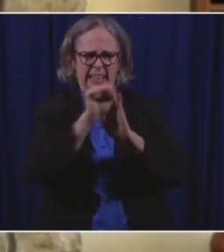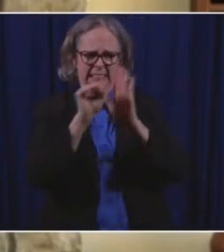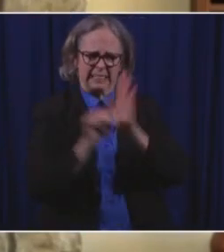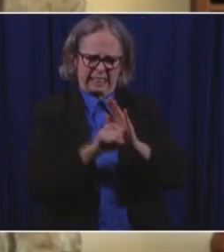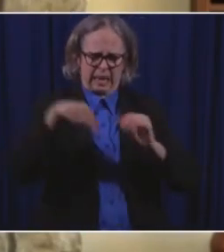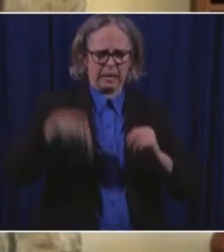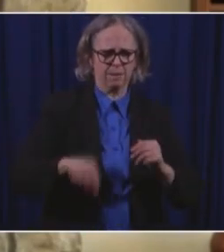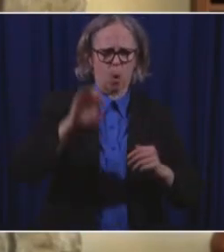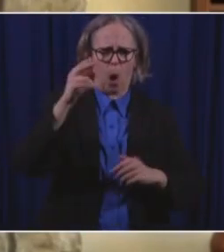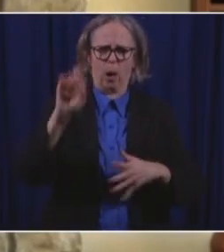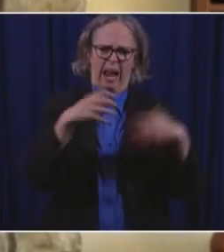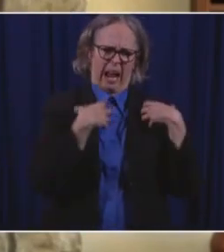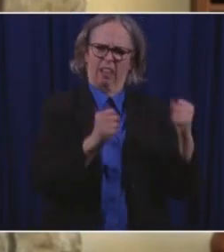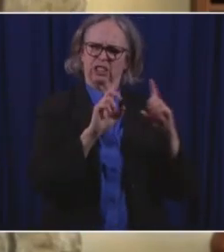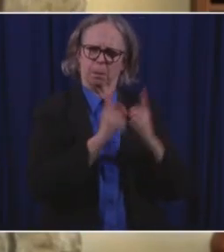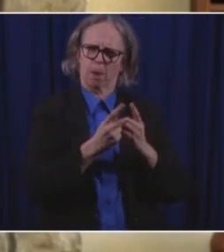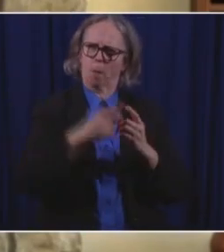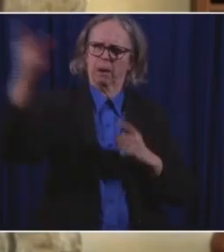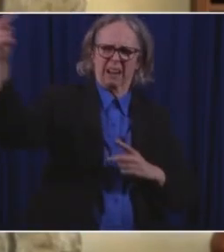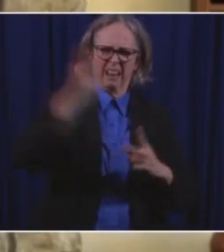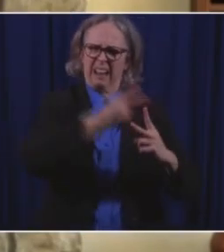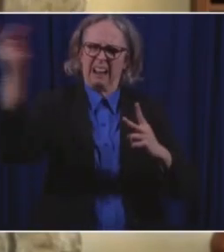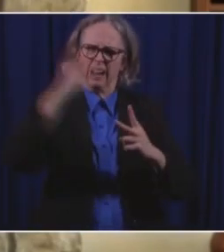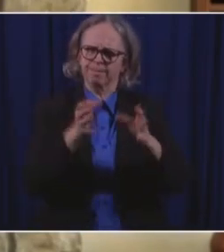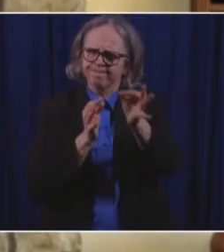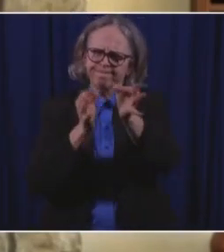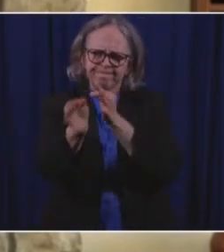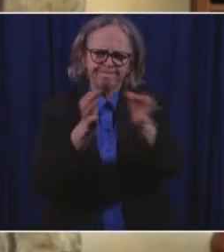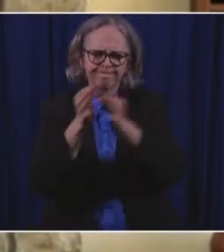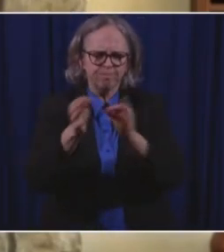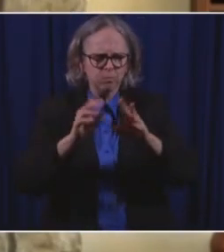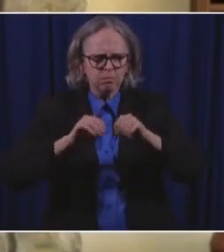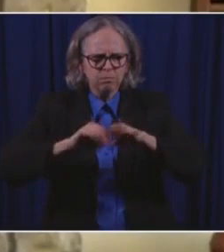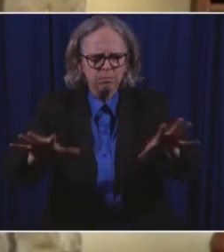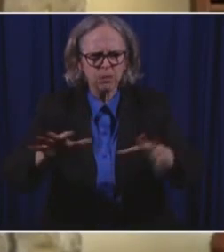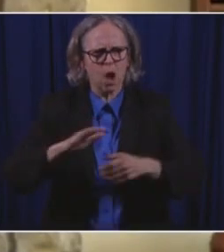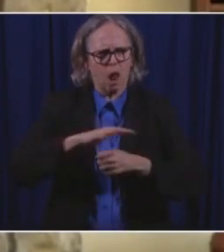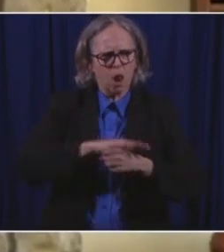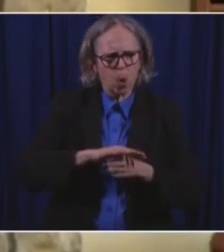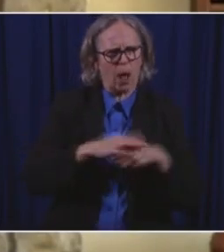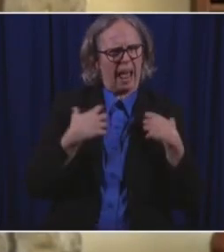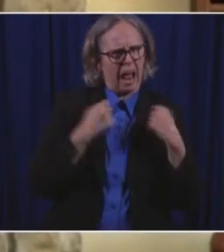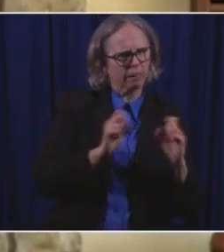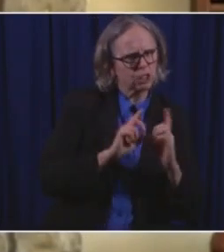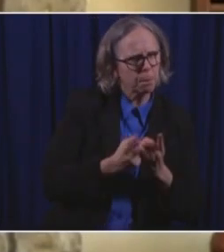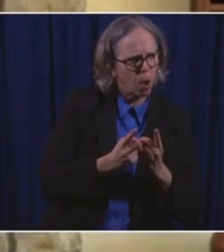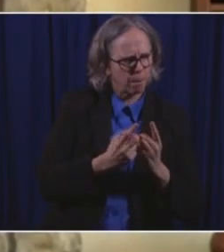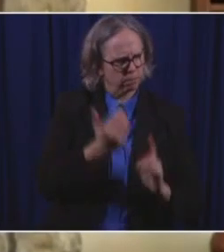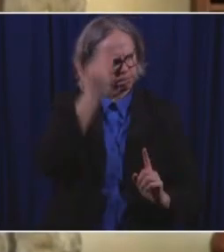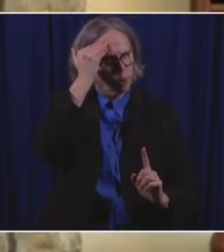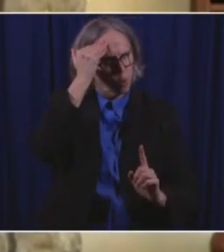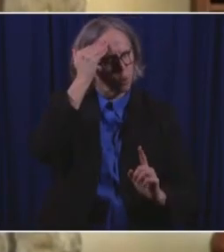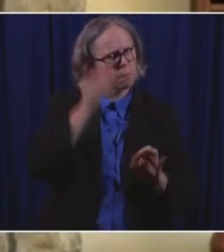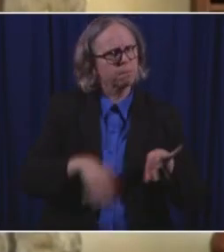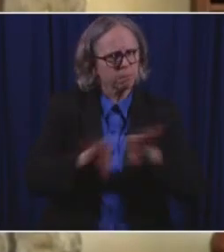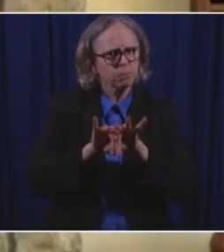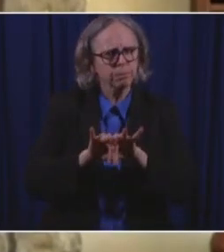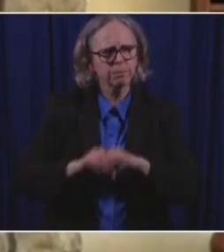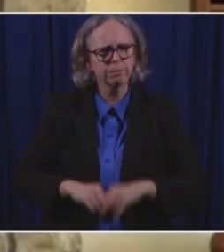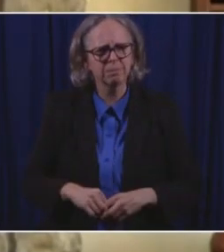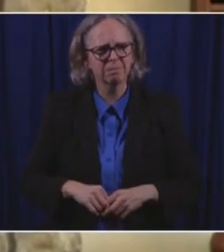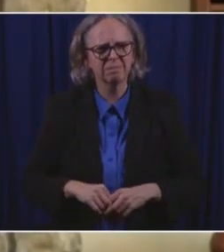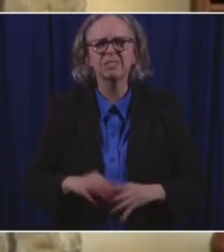which goes out to the local health departments. And summarize, again,